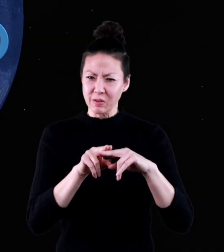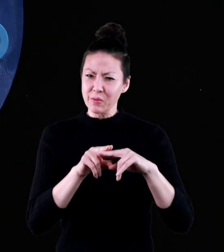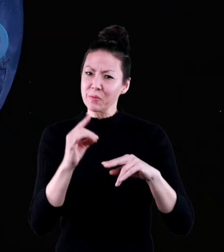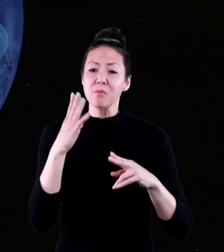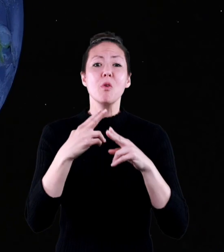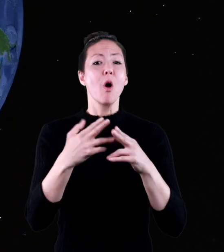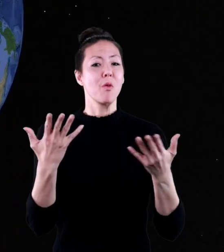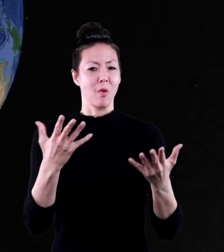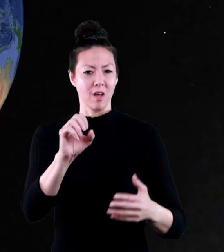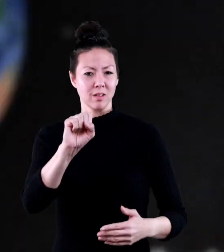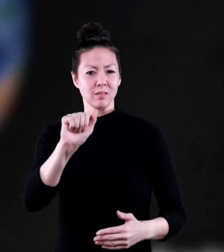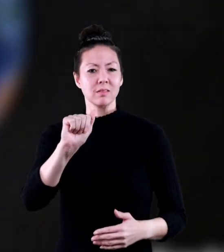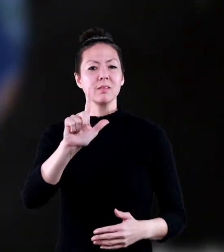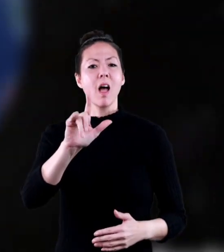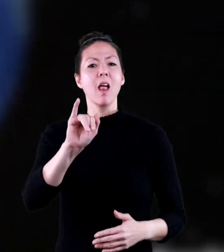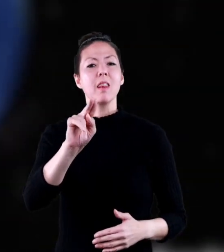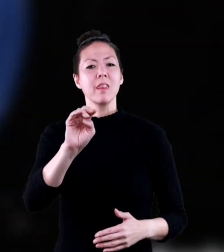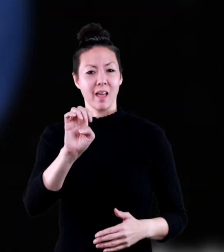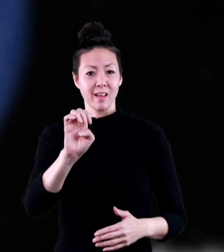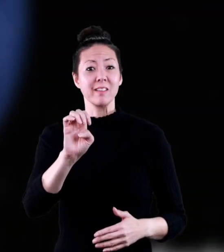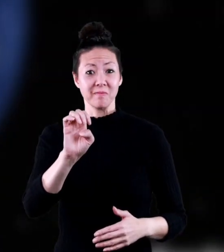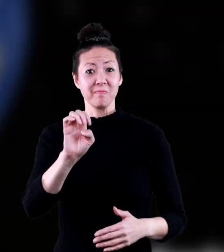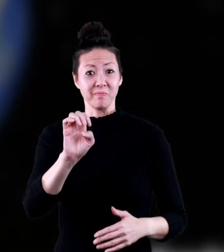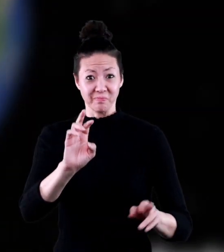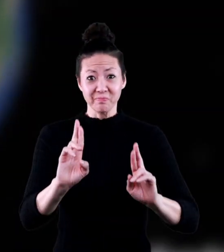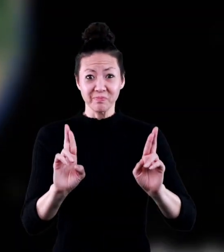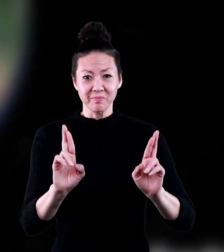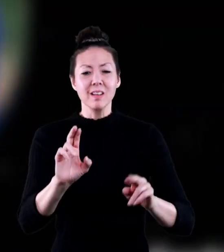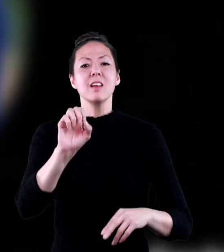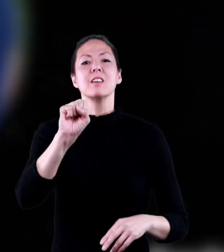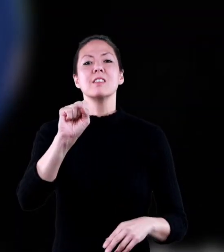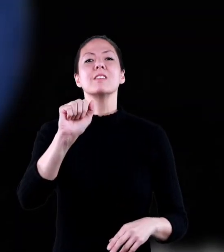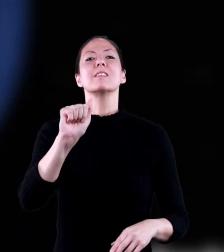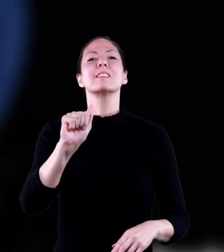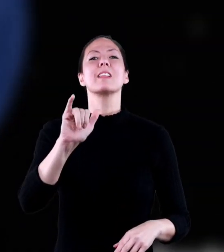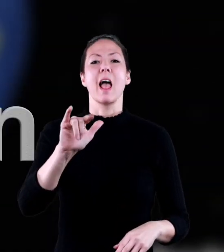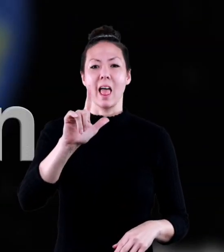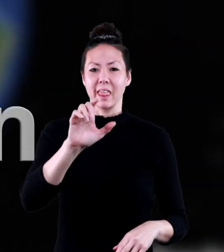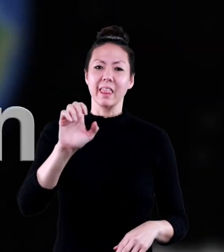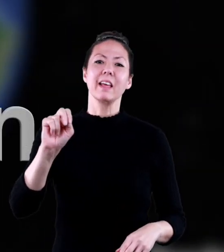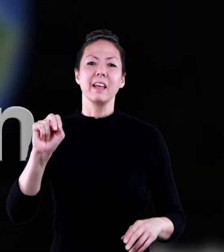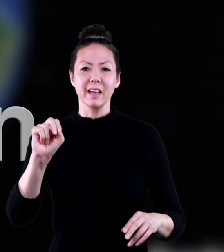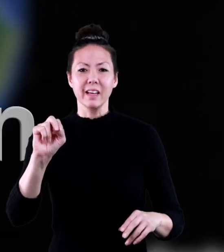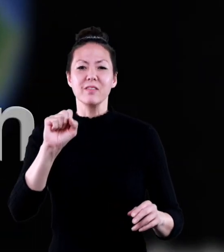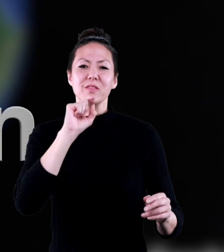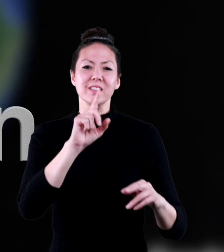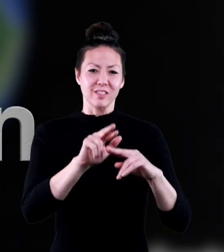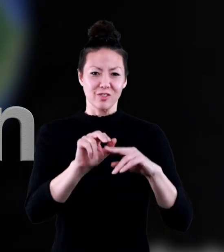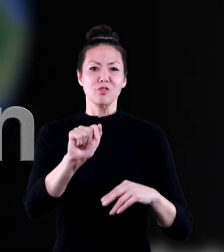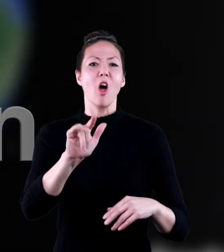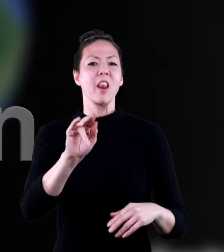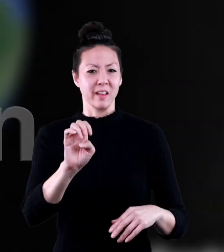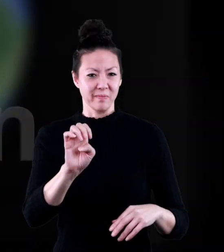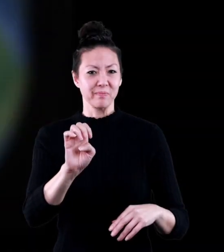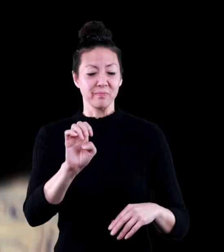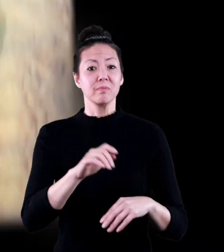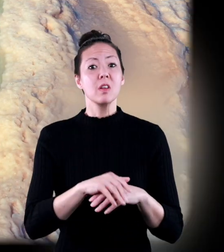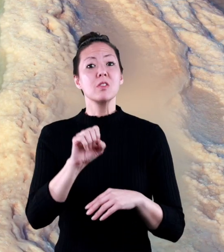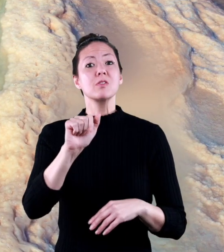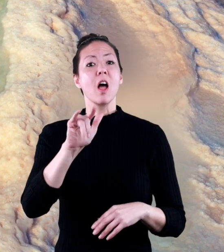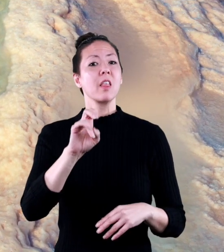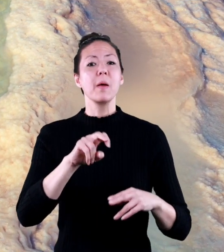salty. We call it saline. Say it with me. Saline. Saline.